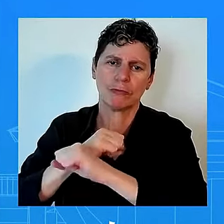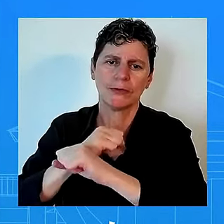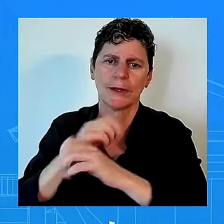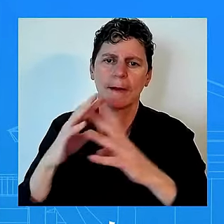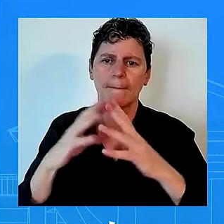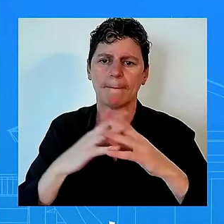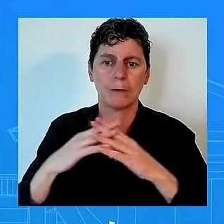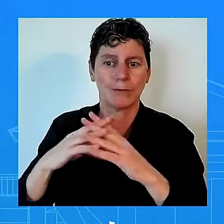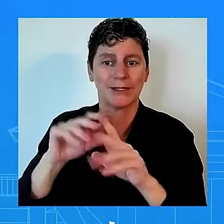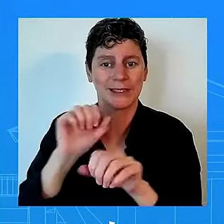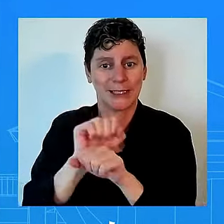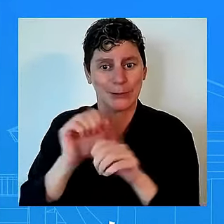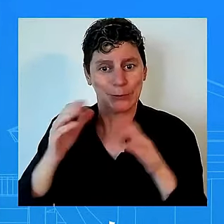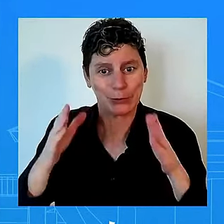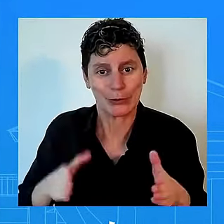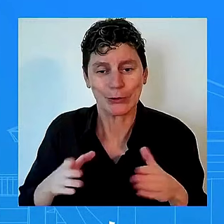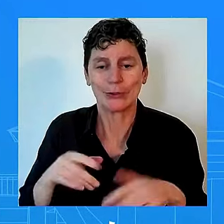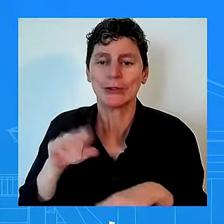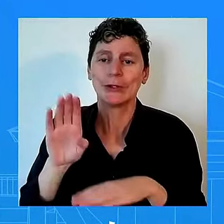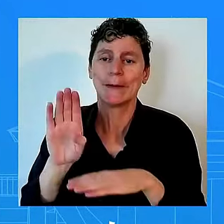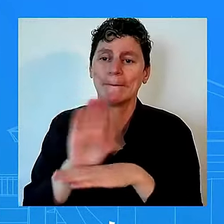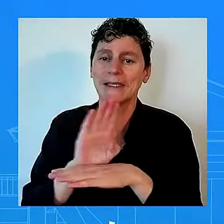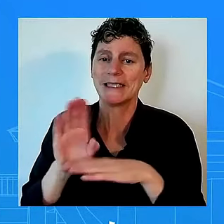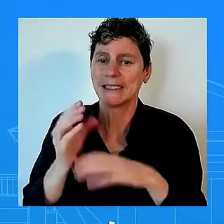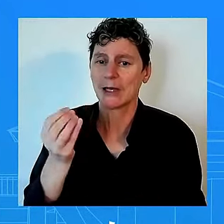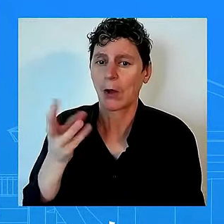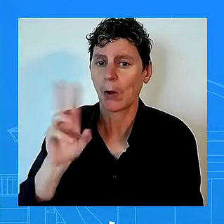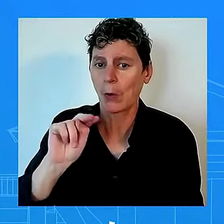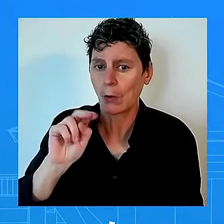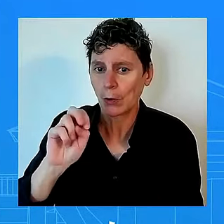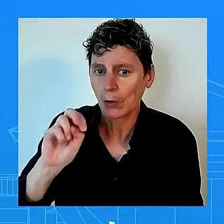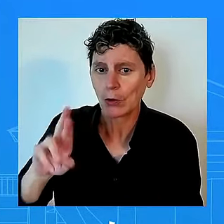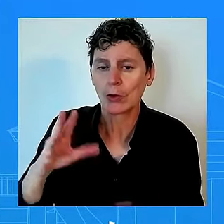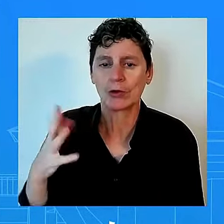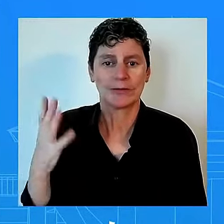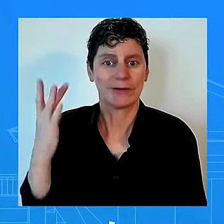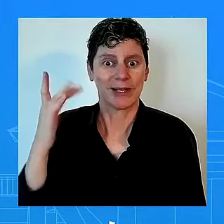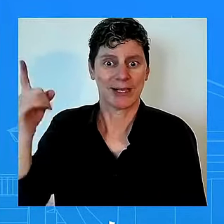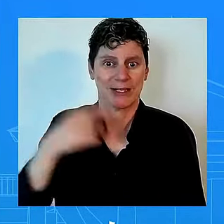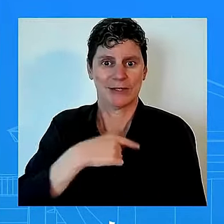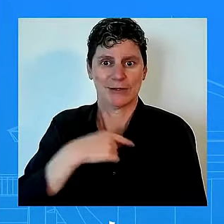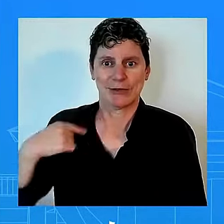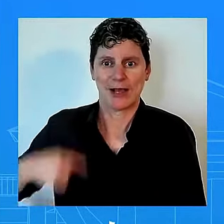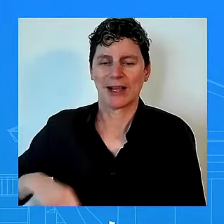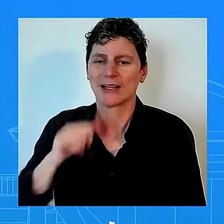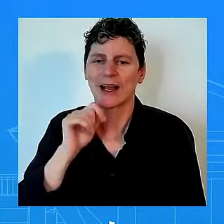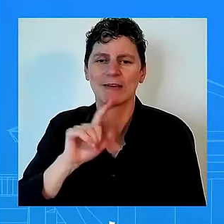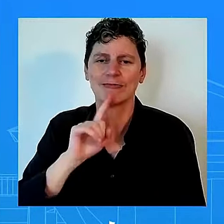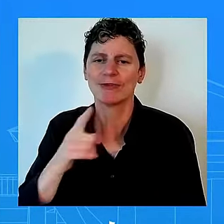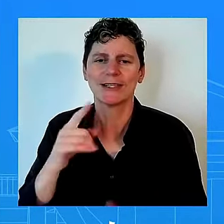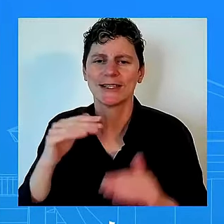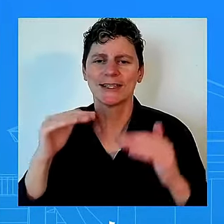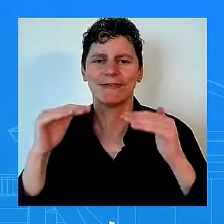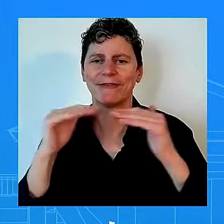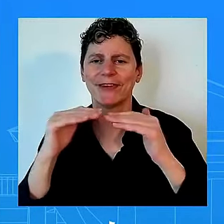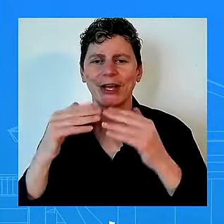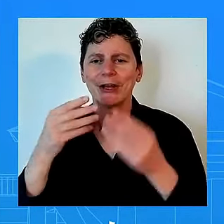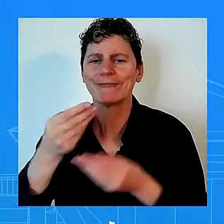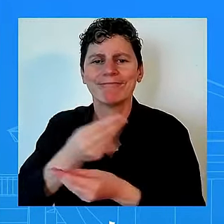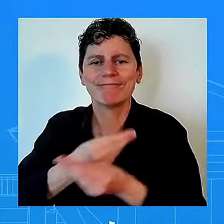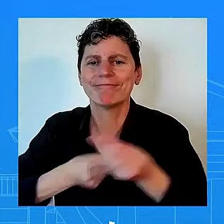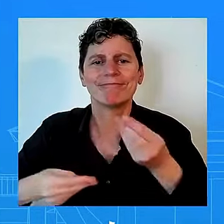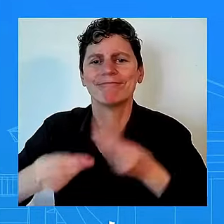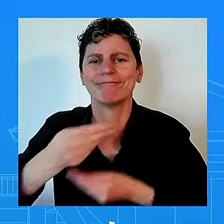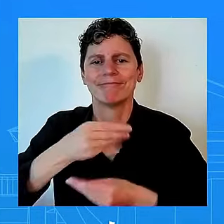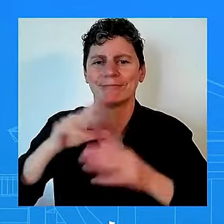practices and that's something a commitment that he made and he spoke to back in in may and the comparison as you're asking me uh the trump